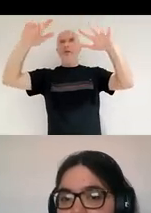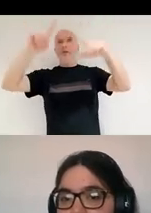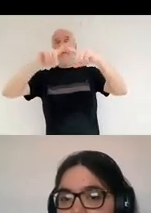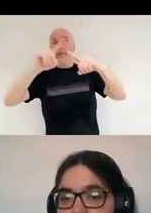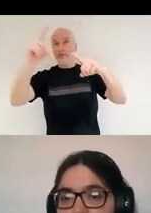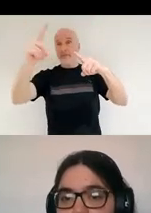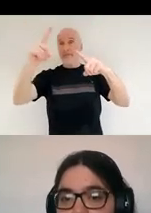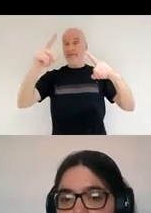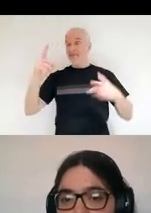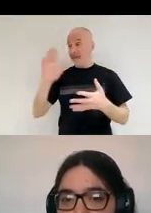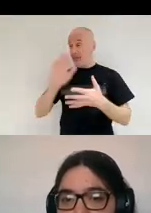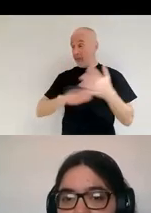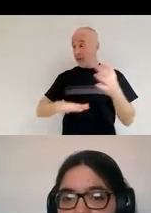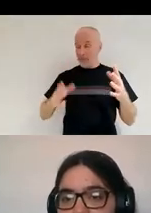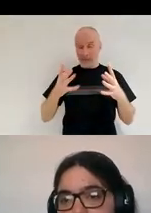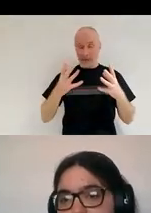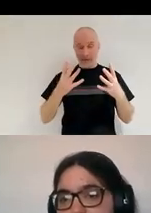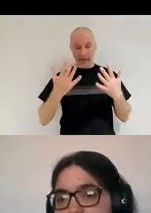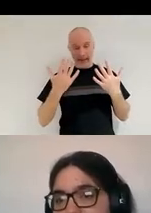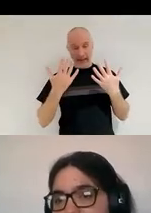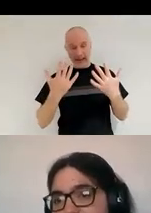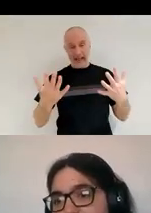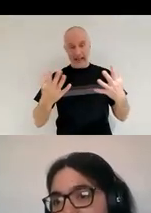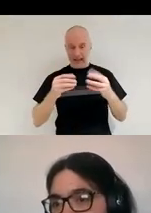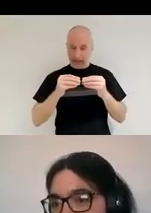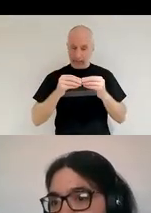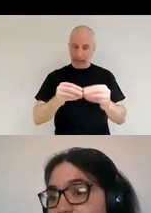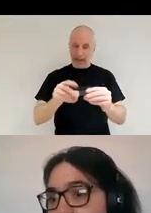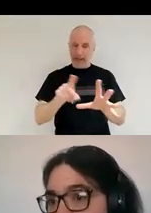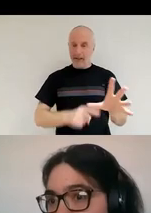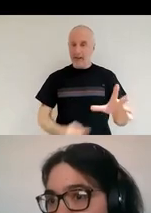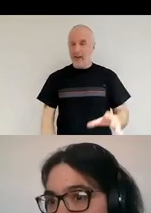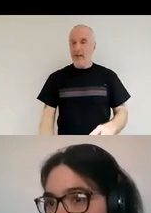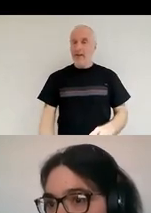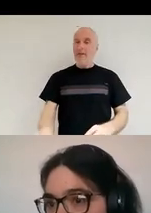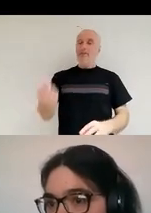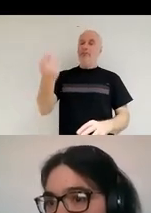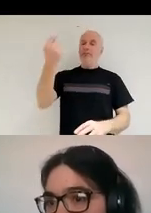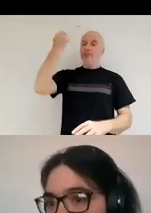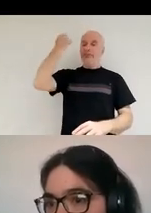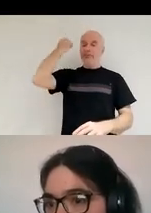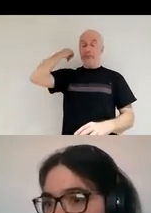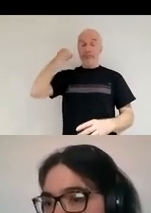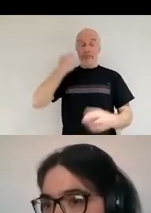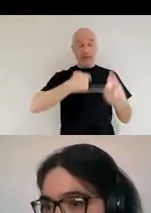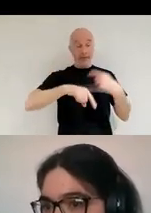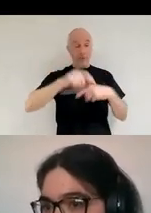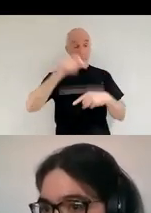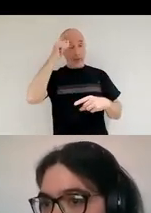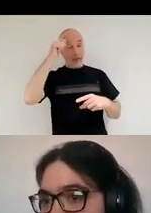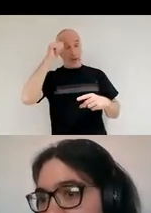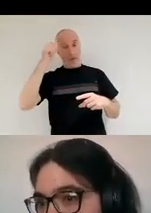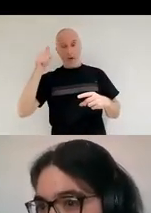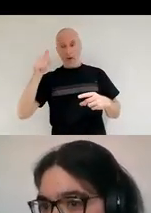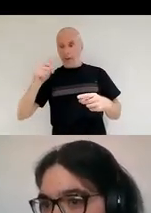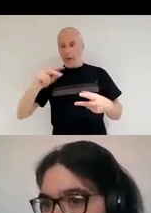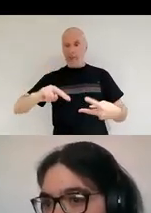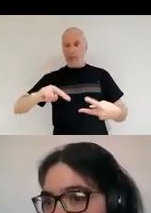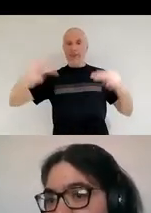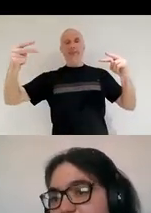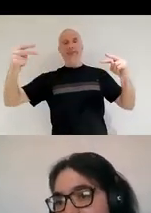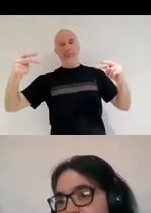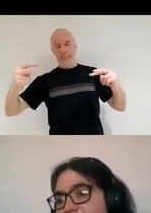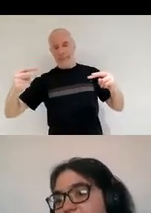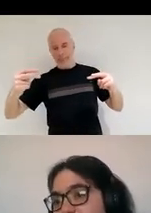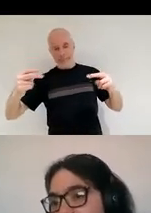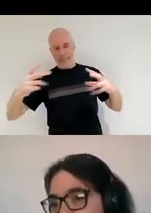years. So we know for sure that we already had time for both the shock of all this supernova to kind of, you know, go